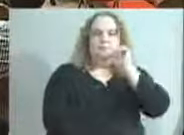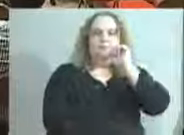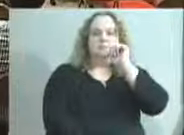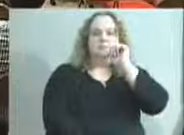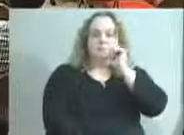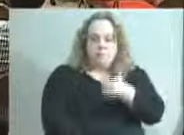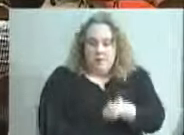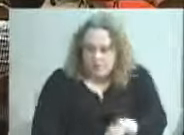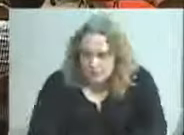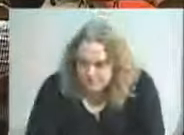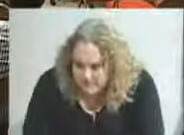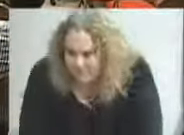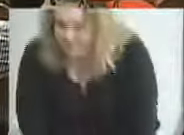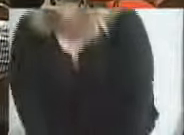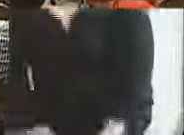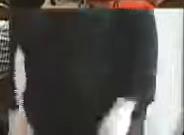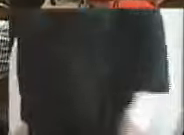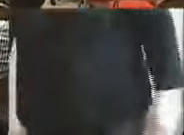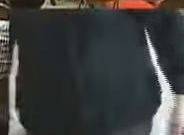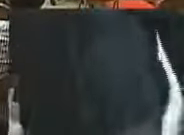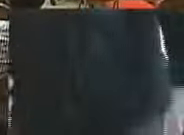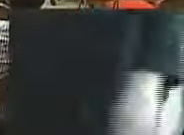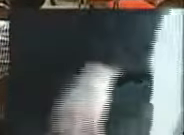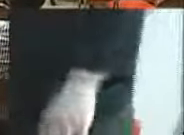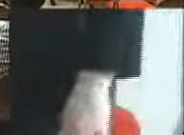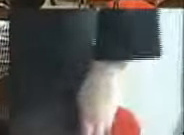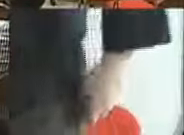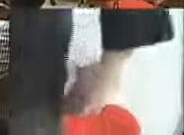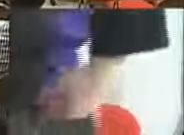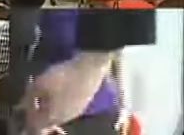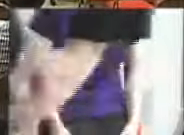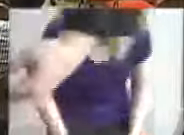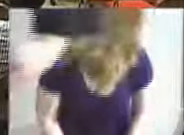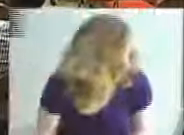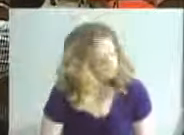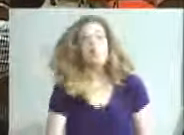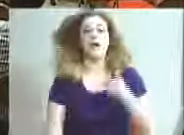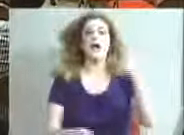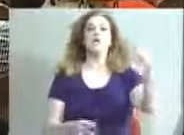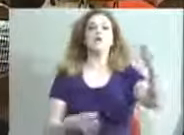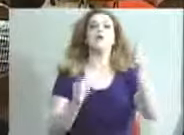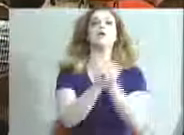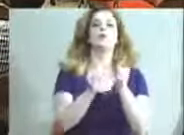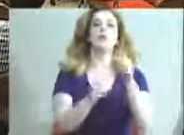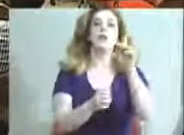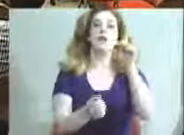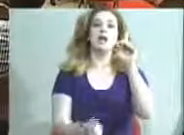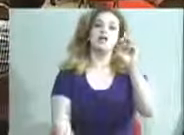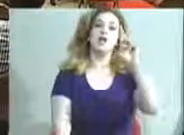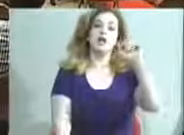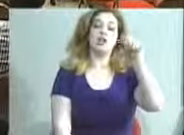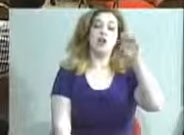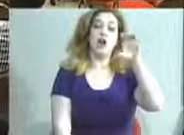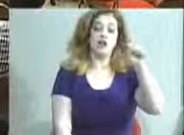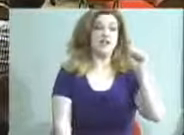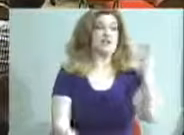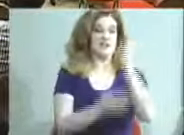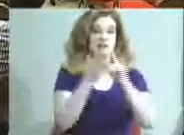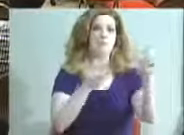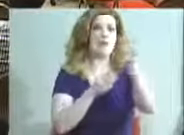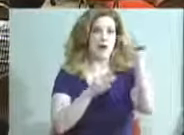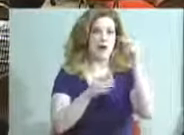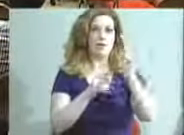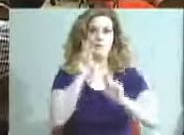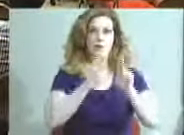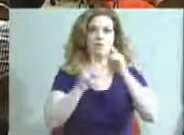Tomorrow, I'm going with Dr. Hargens and several other people from the district on a field trip to the Hamilton